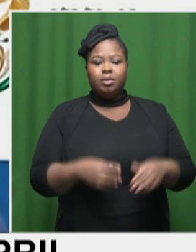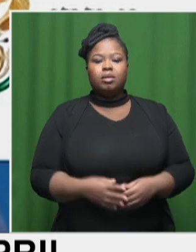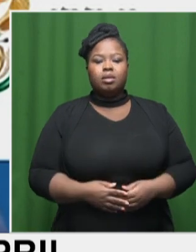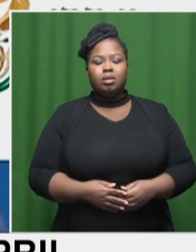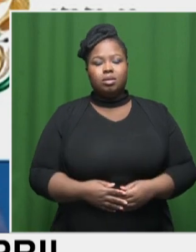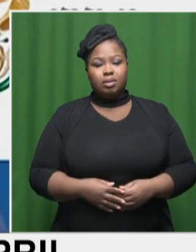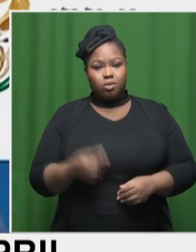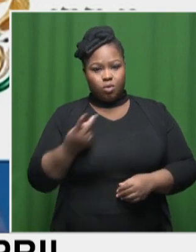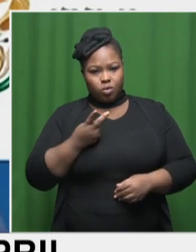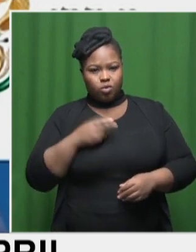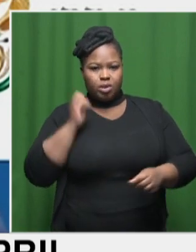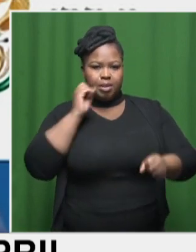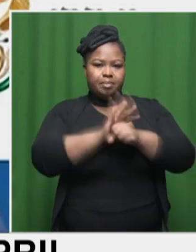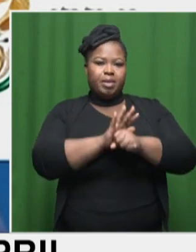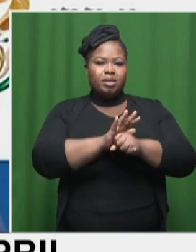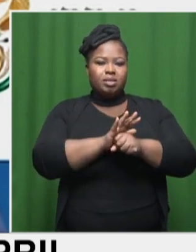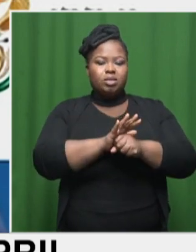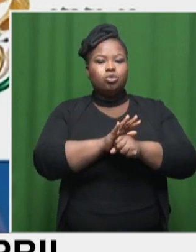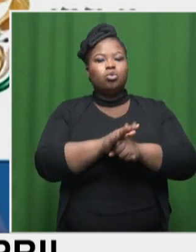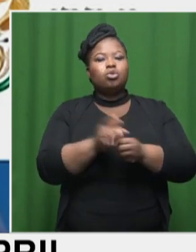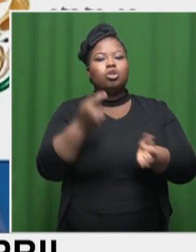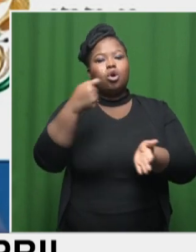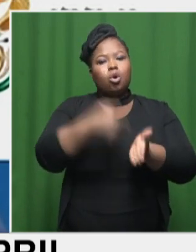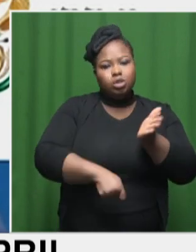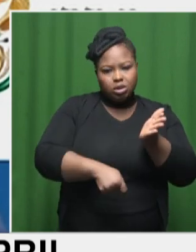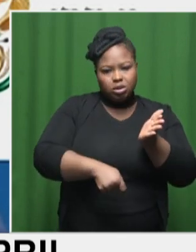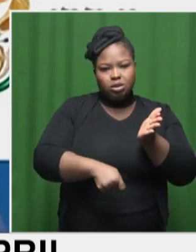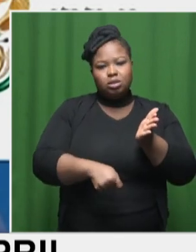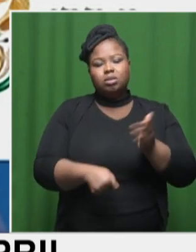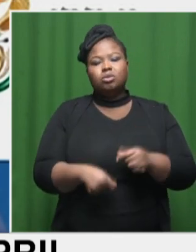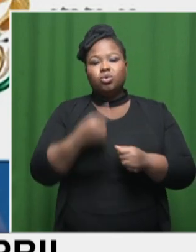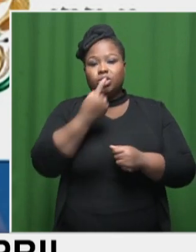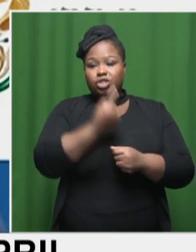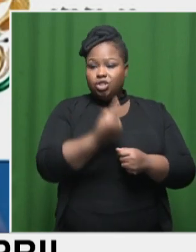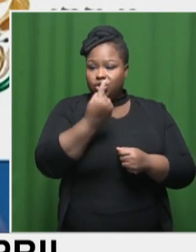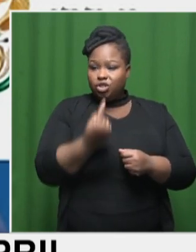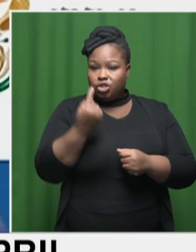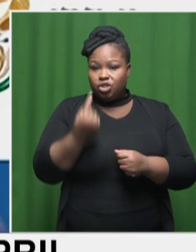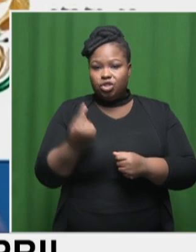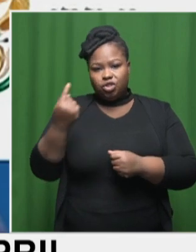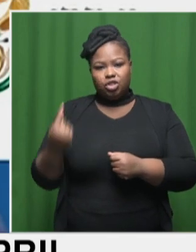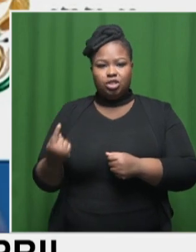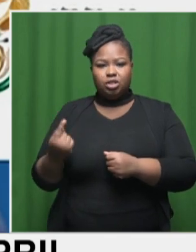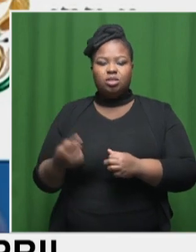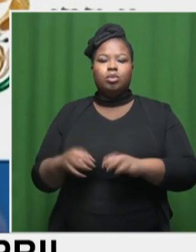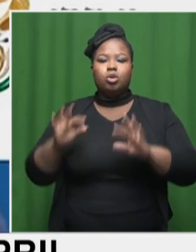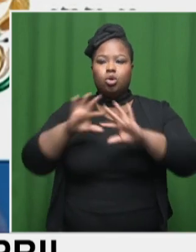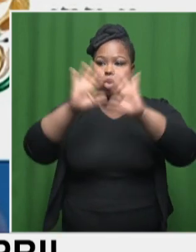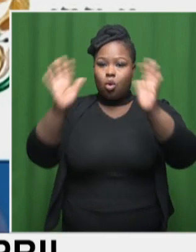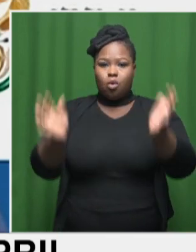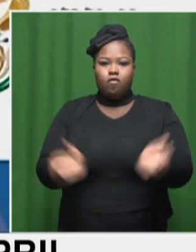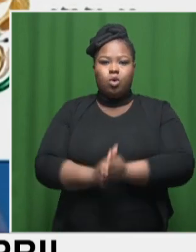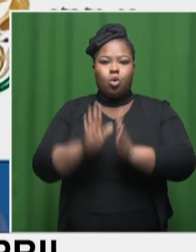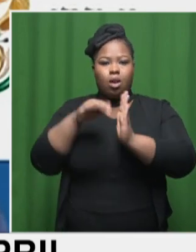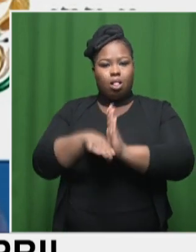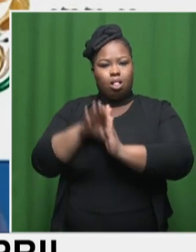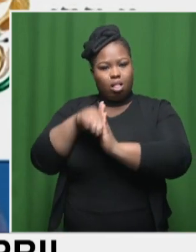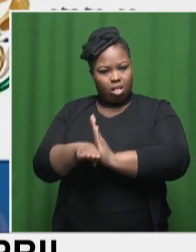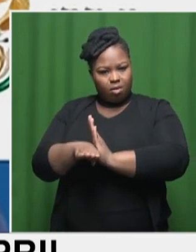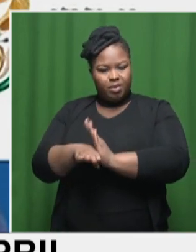relative impact of price changes in each product on the overall rate of inflation. So, for example,